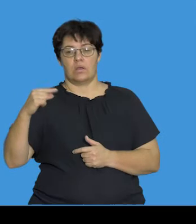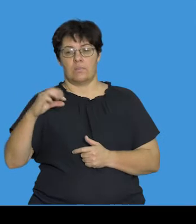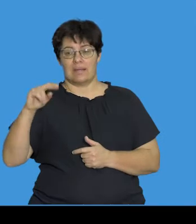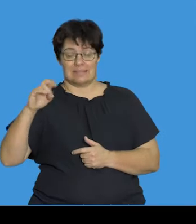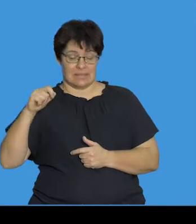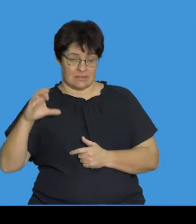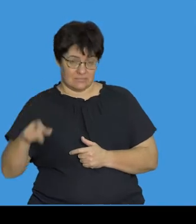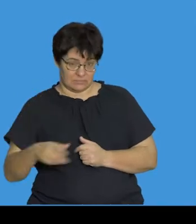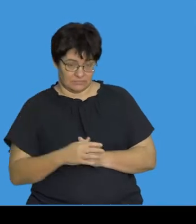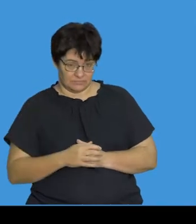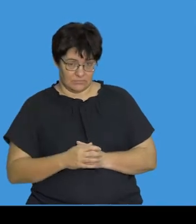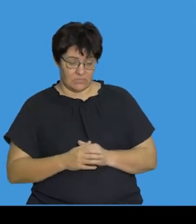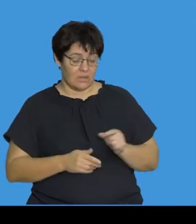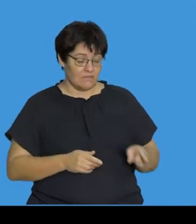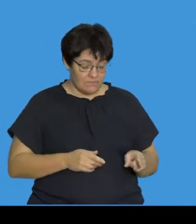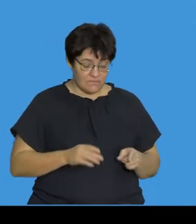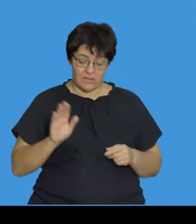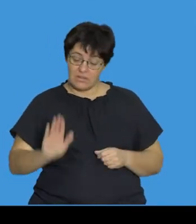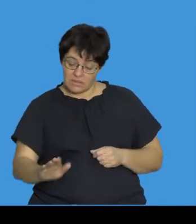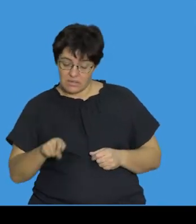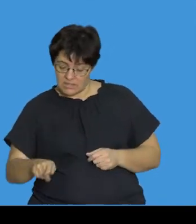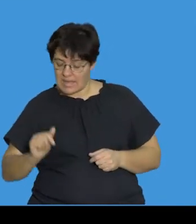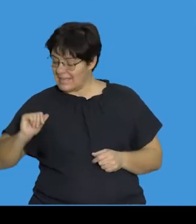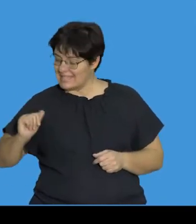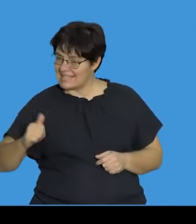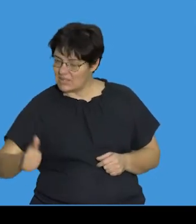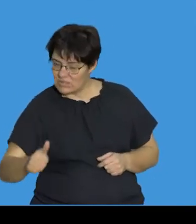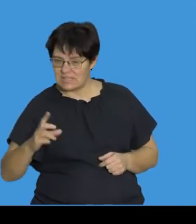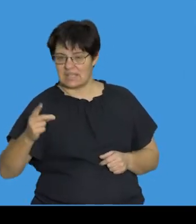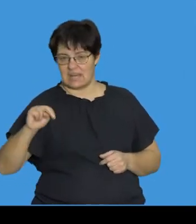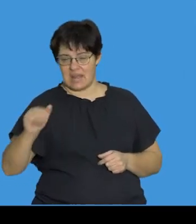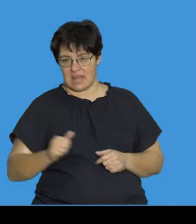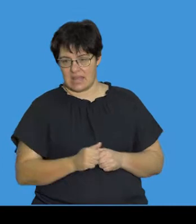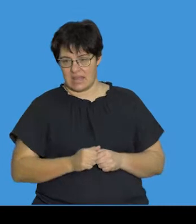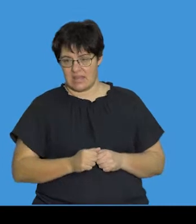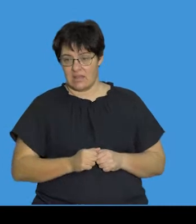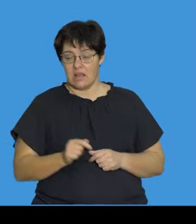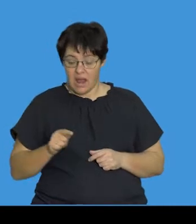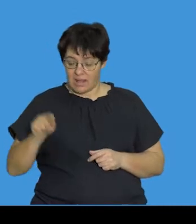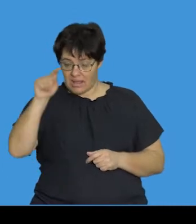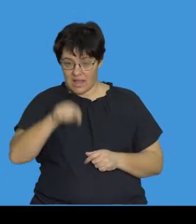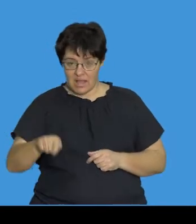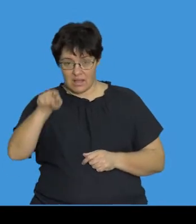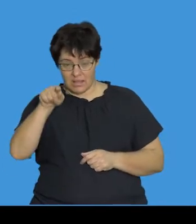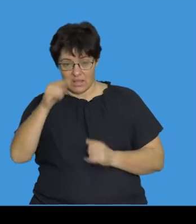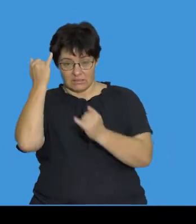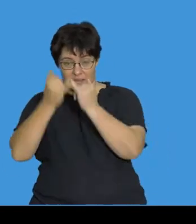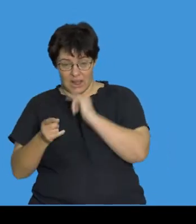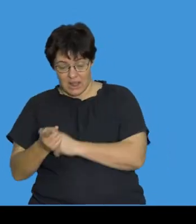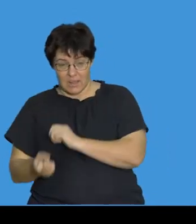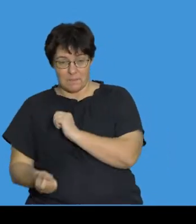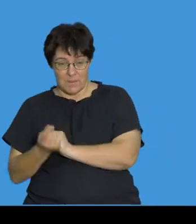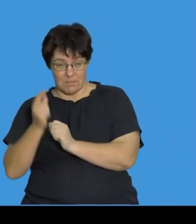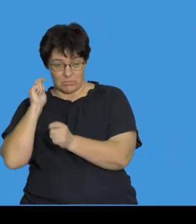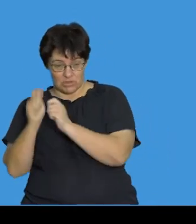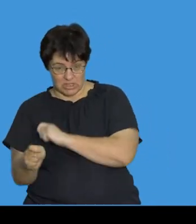gene mutation, it's important that we recognize that that's a sequence of DNA. And if a sequence of DNA has a single change